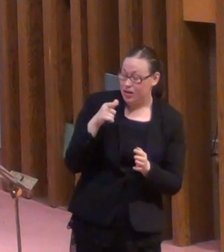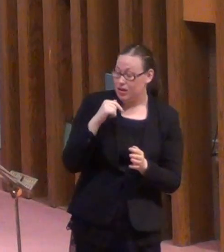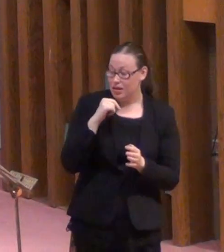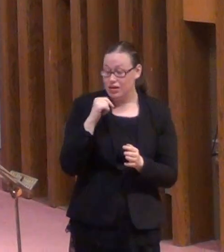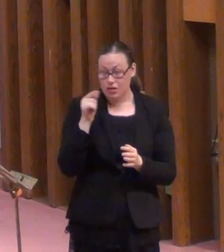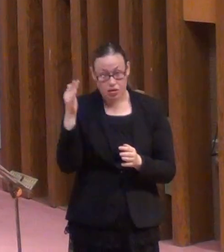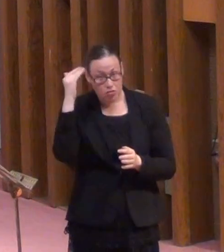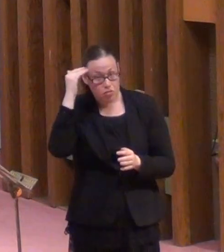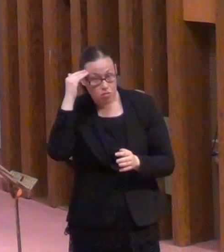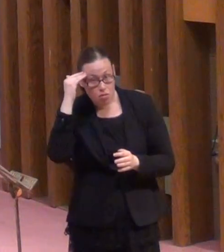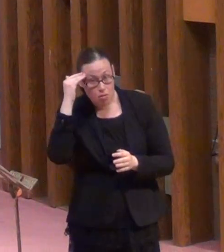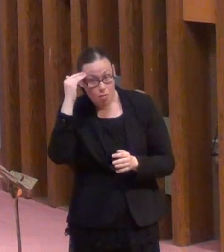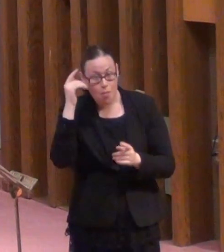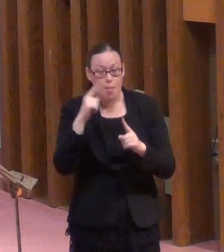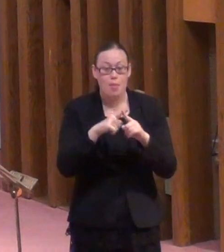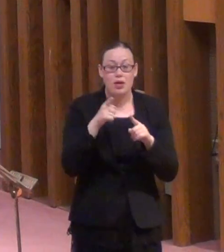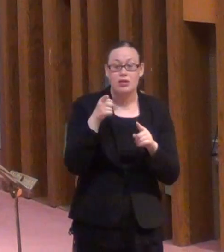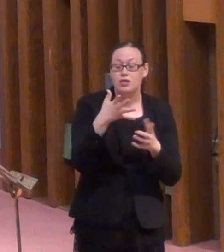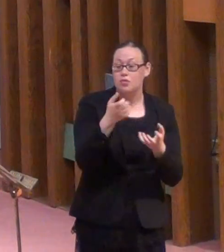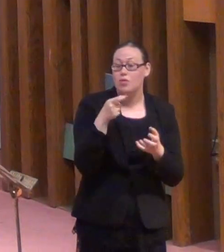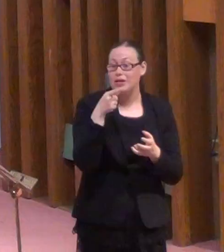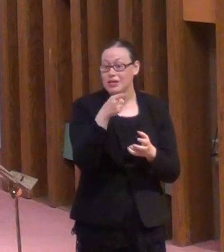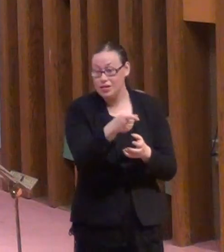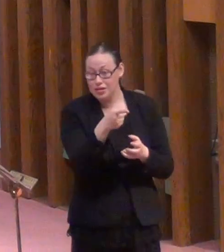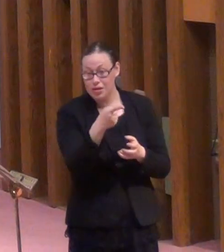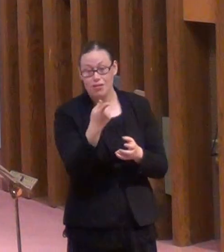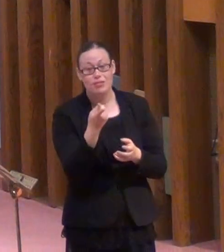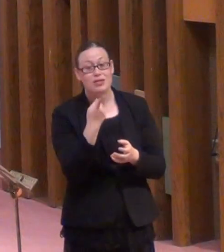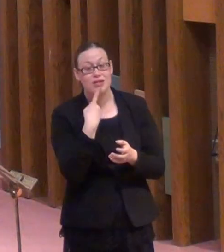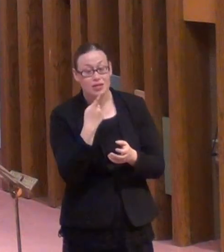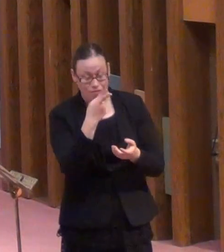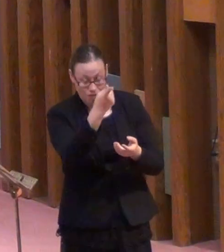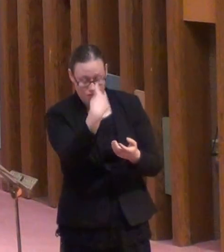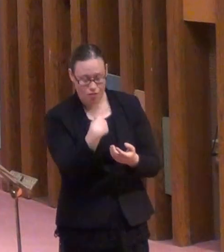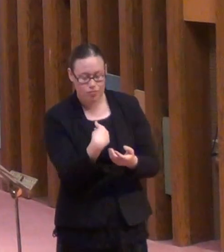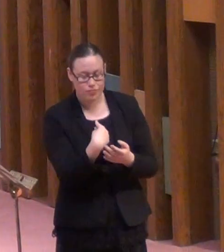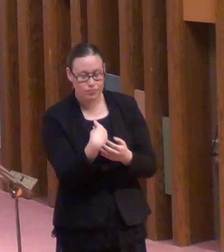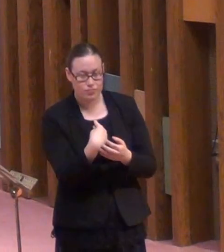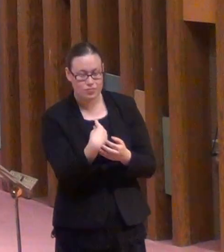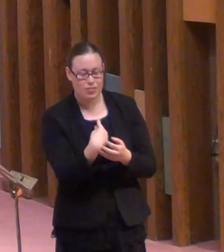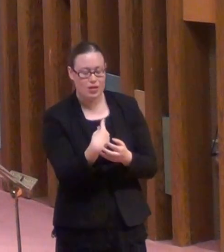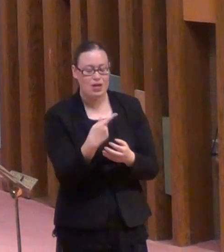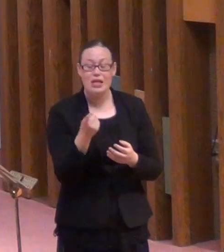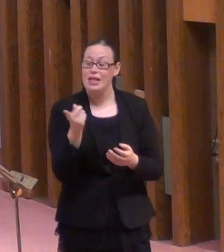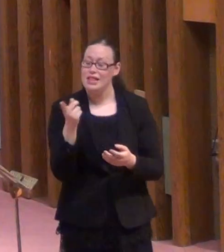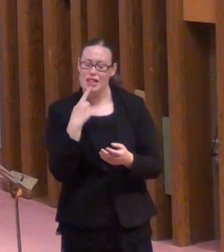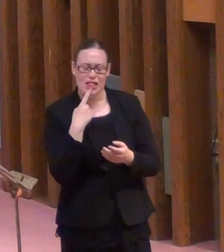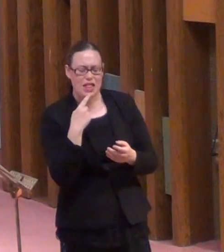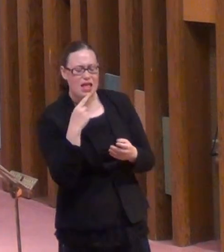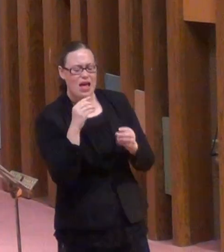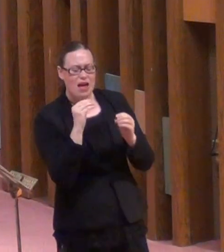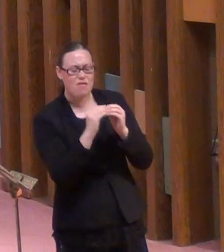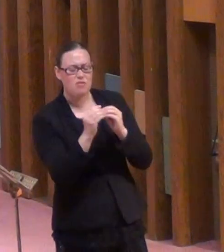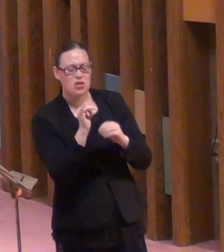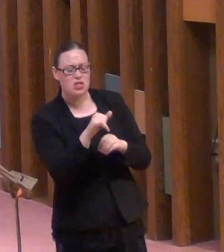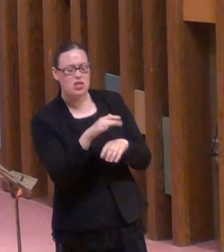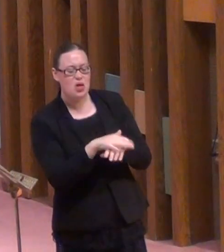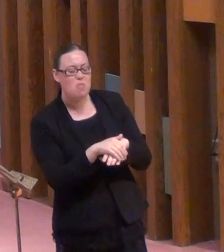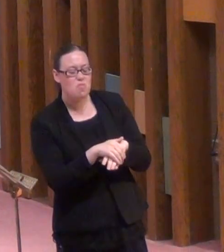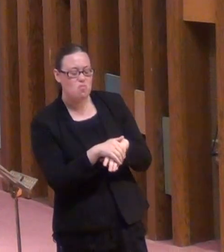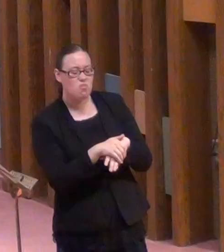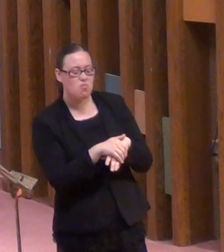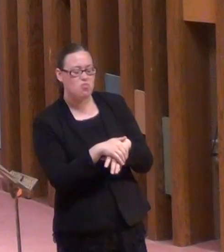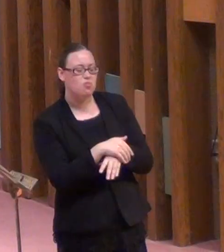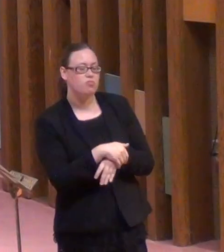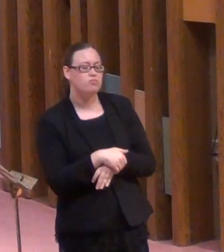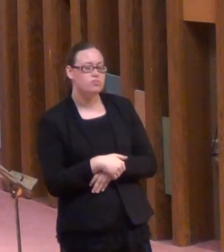It's he wants them to save him. And he says, I think we can fix that a little bit.